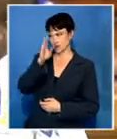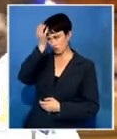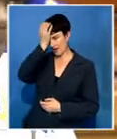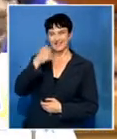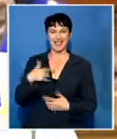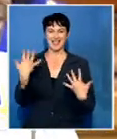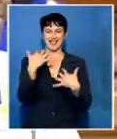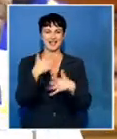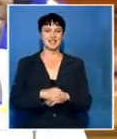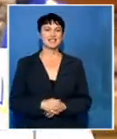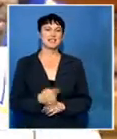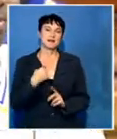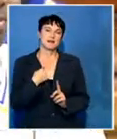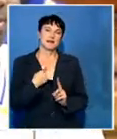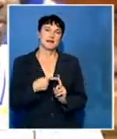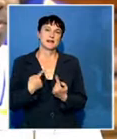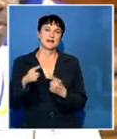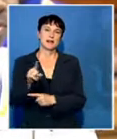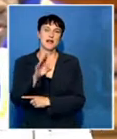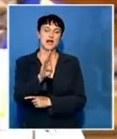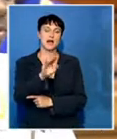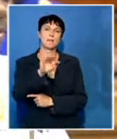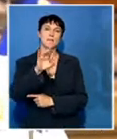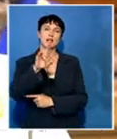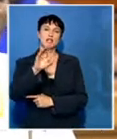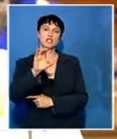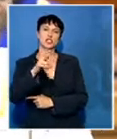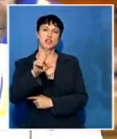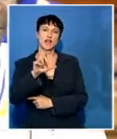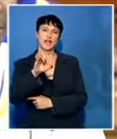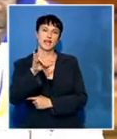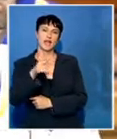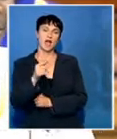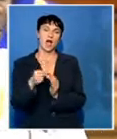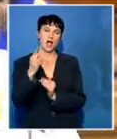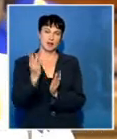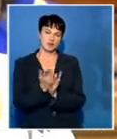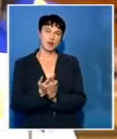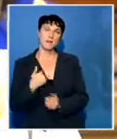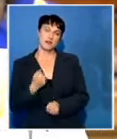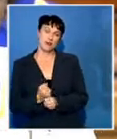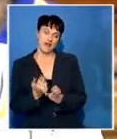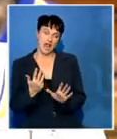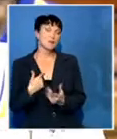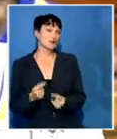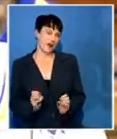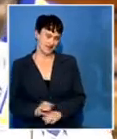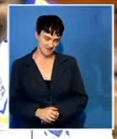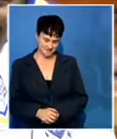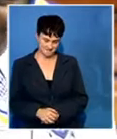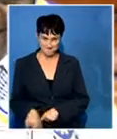I'm Neresha Mabalani. I attend Bursley World School. I'm in grade 9. I don't do anything.